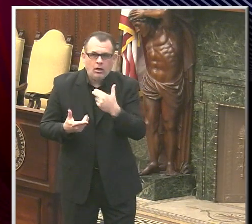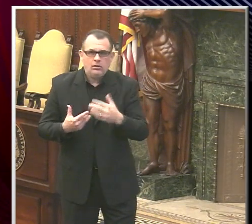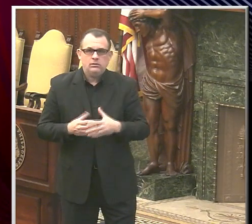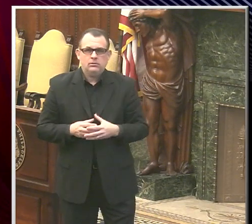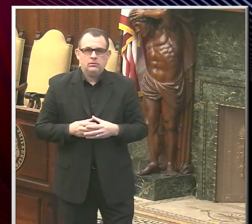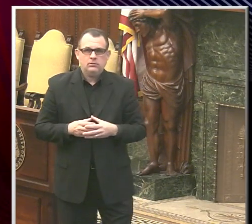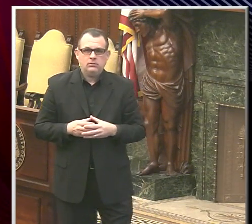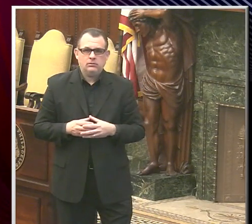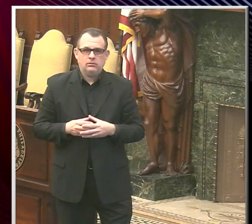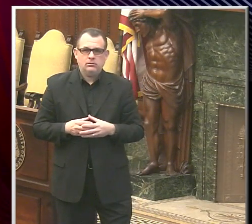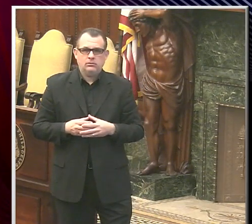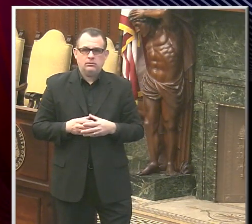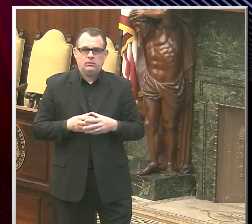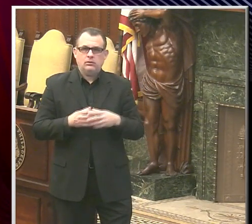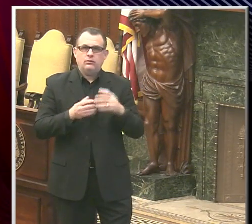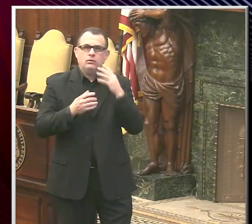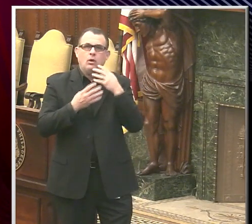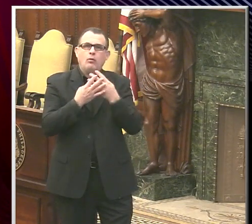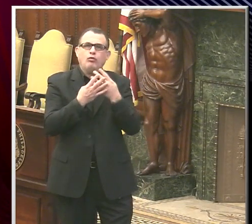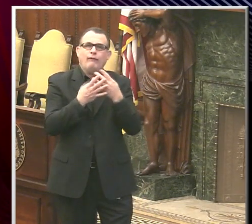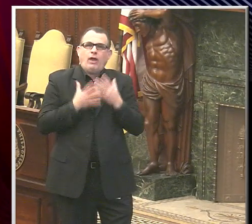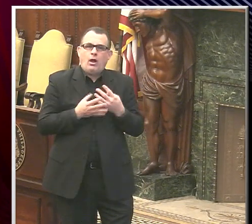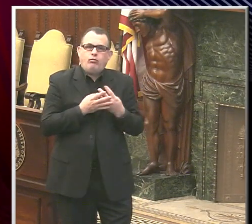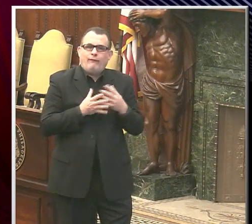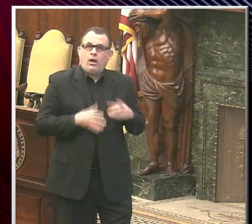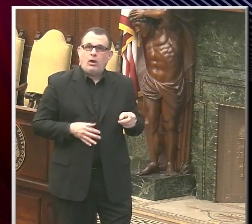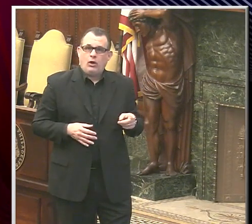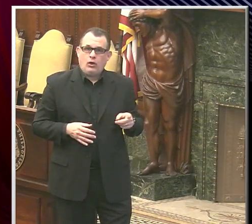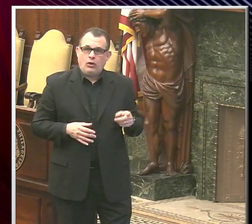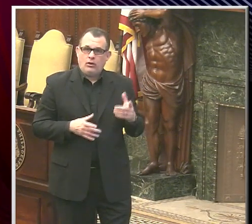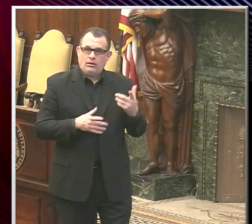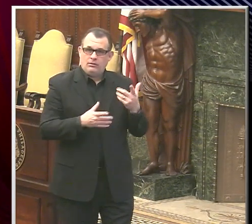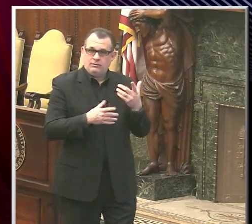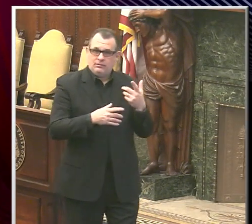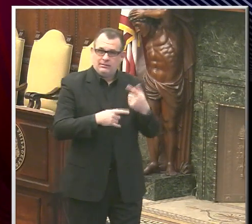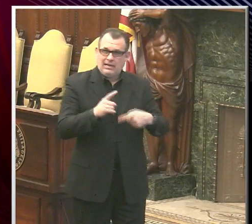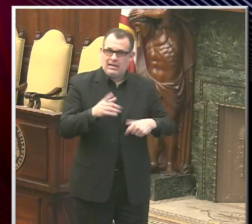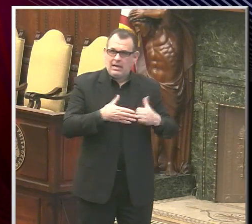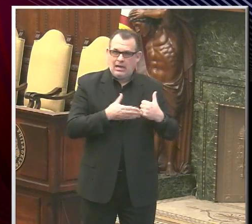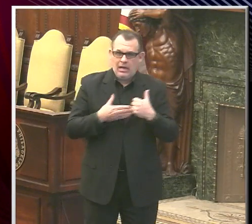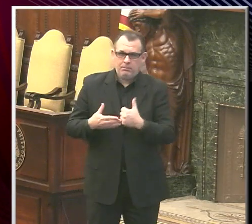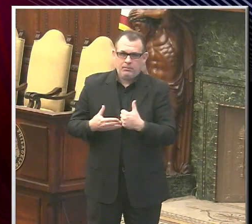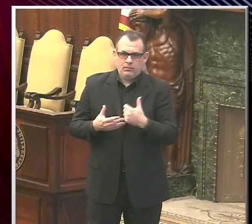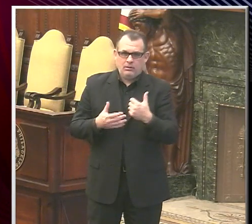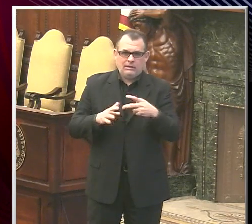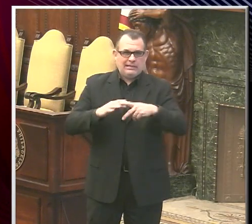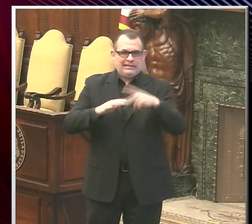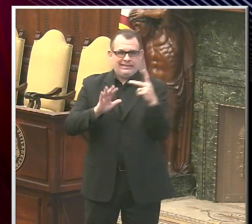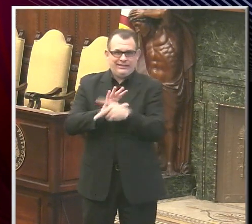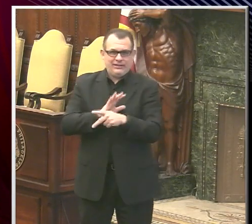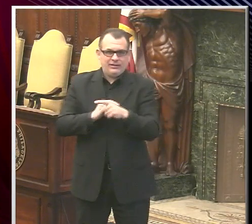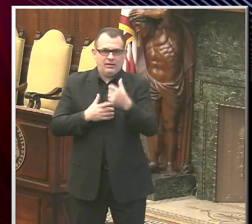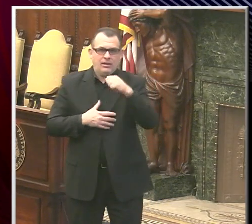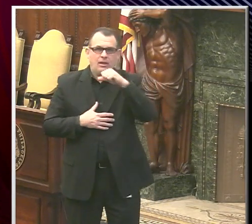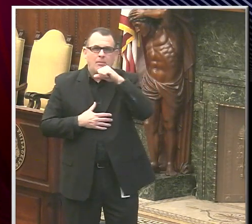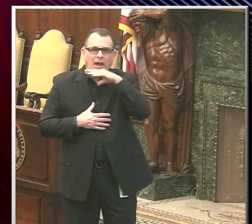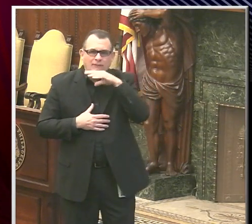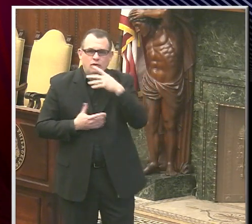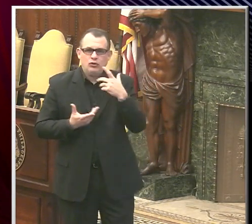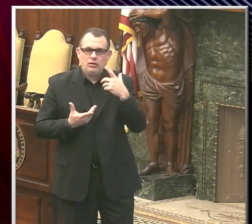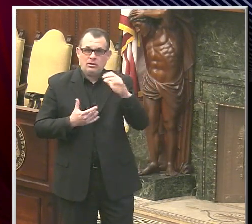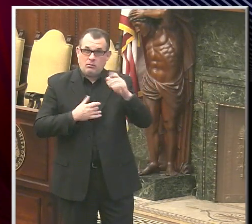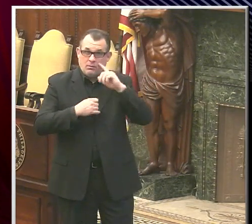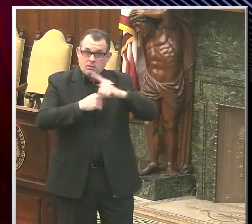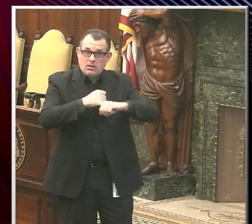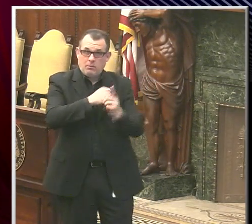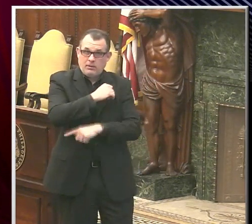purifier that right now the industry is saying can help kill the pathogen, will they be penalized or not penalized